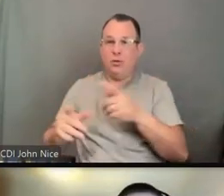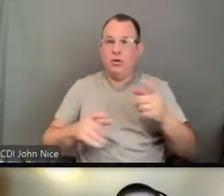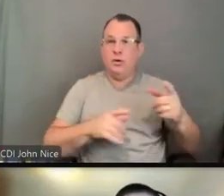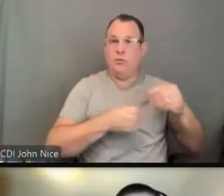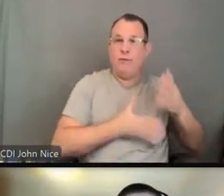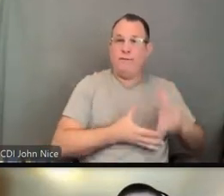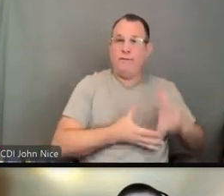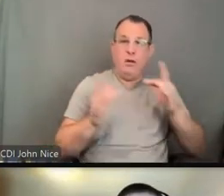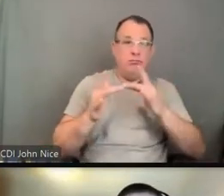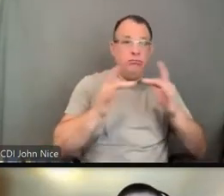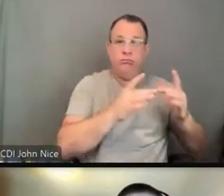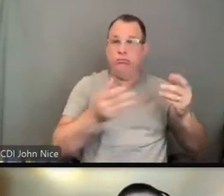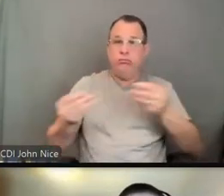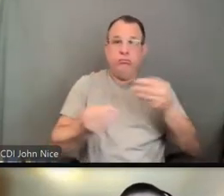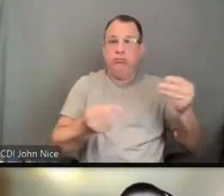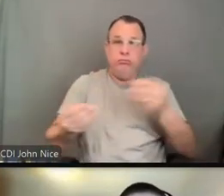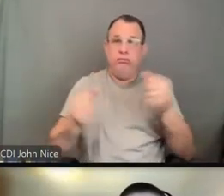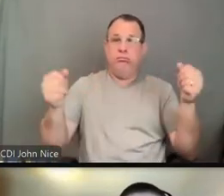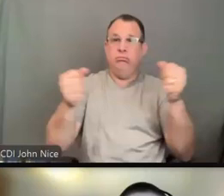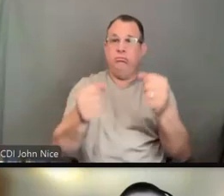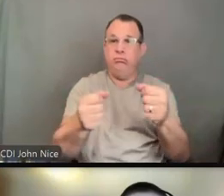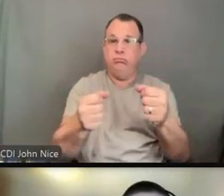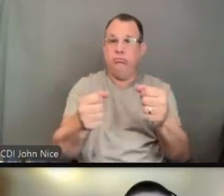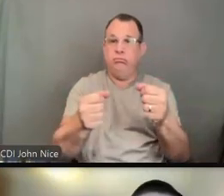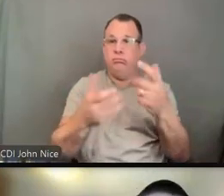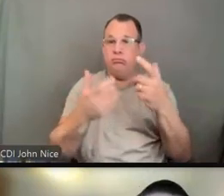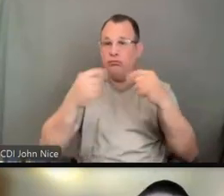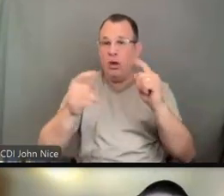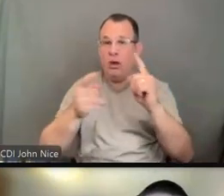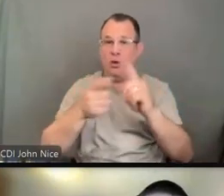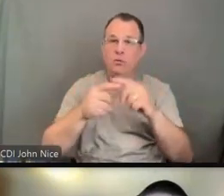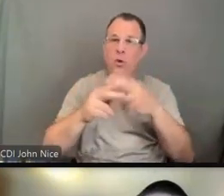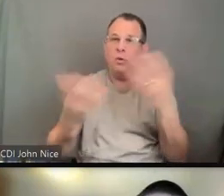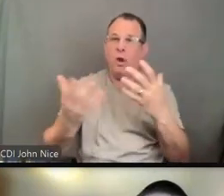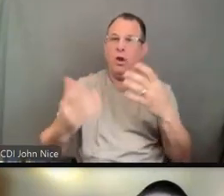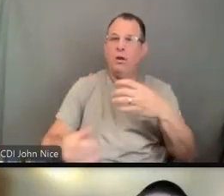together and to try to do what we call do complaint resolution.